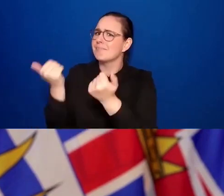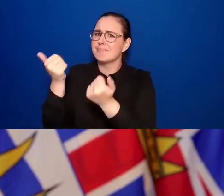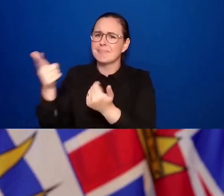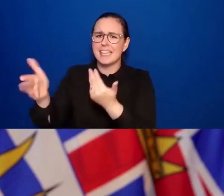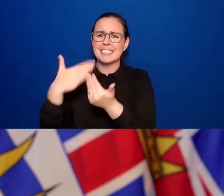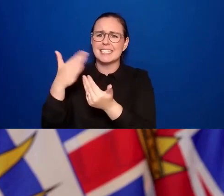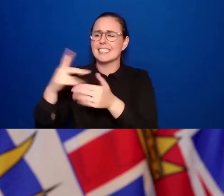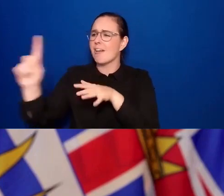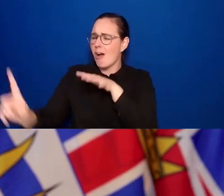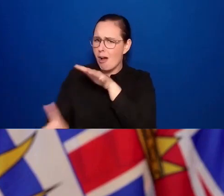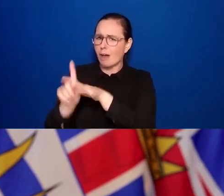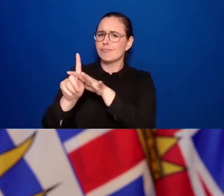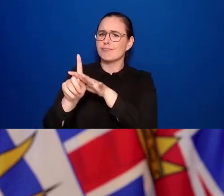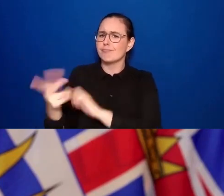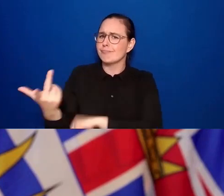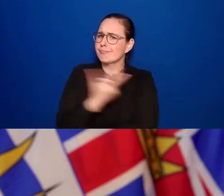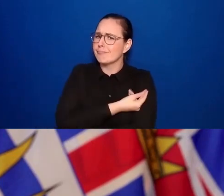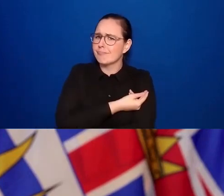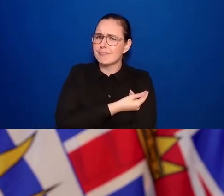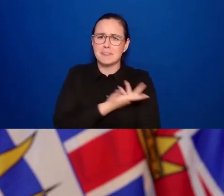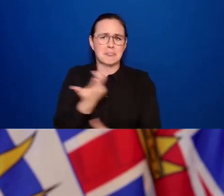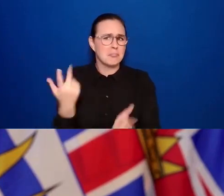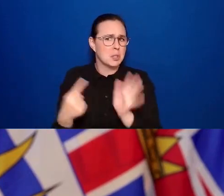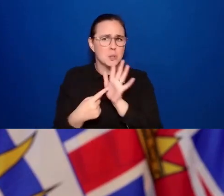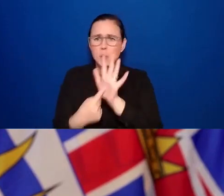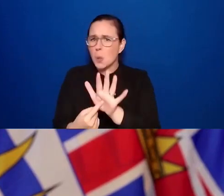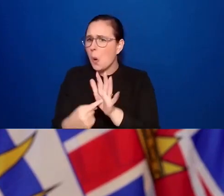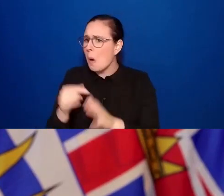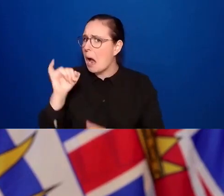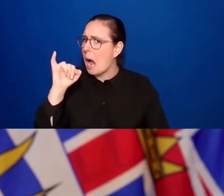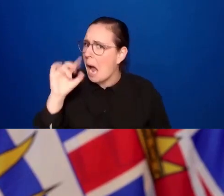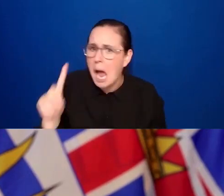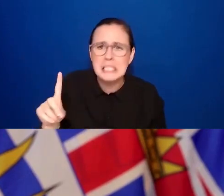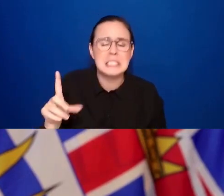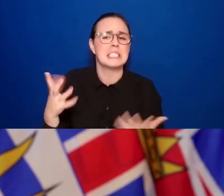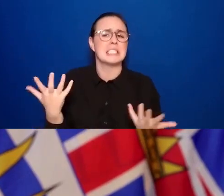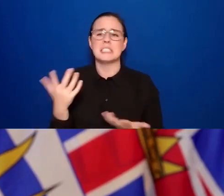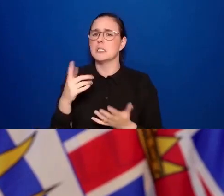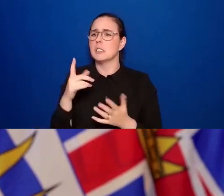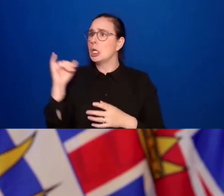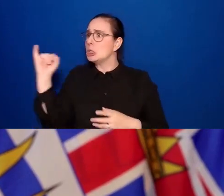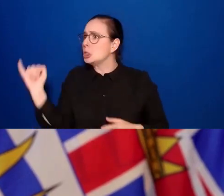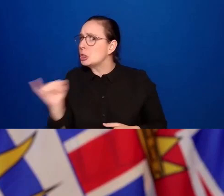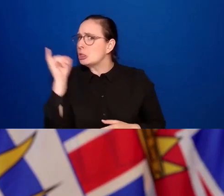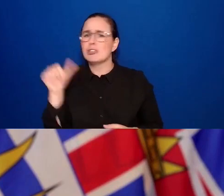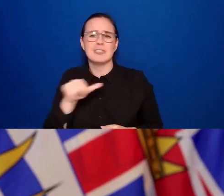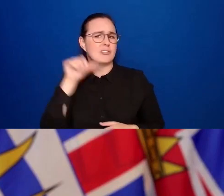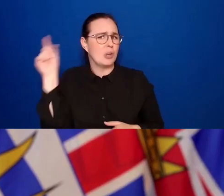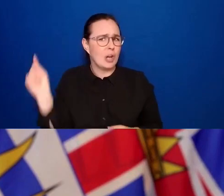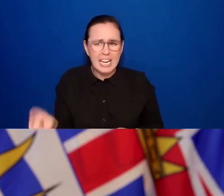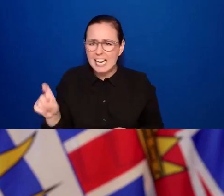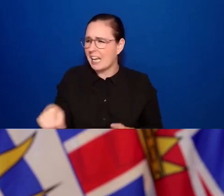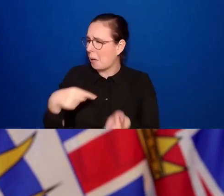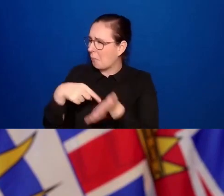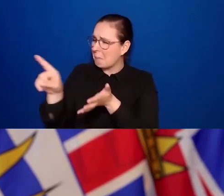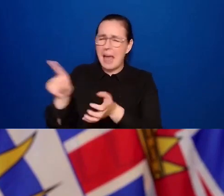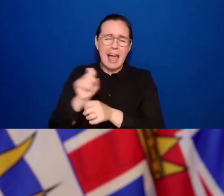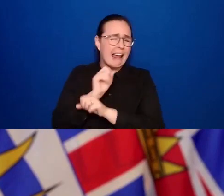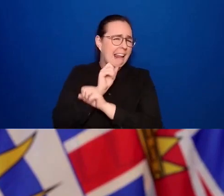don't need to have ID, you don't need to have MSP, you don't need to have anything. You have access to